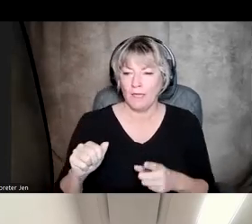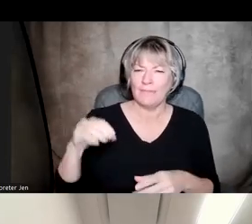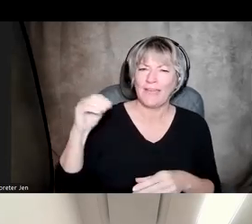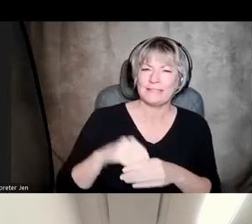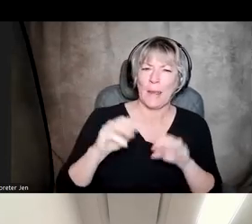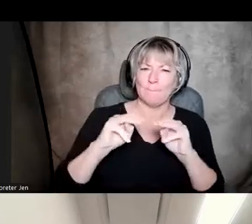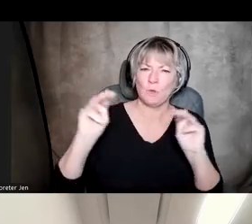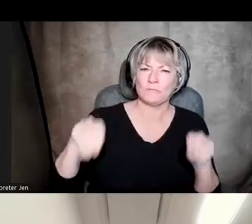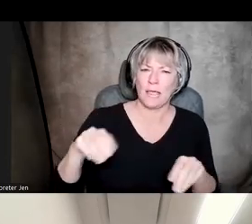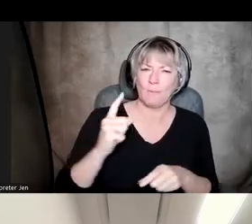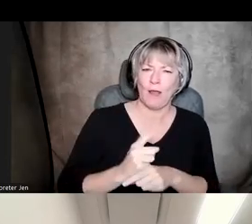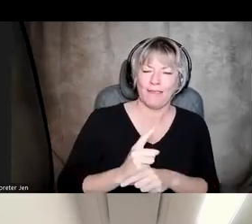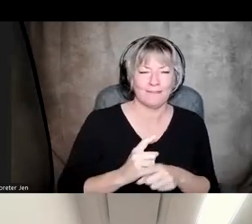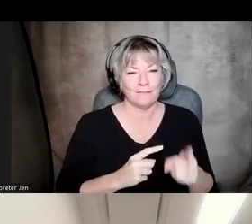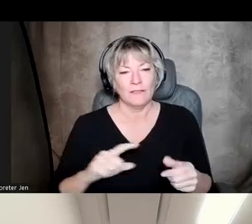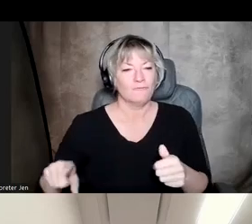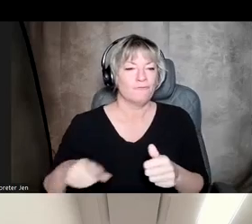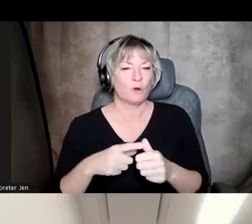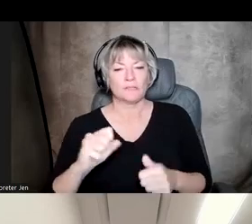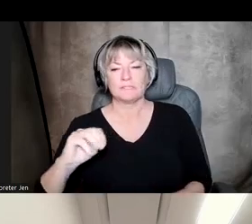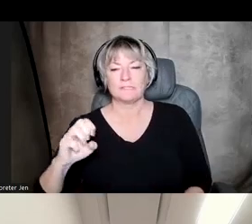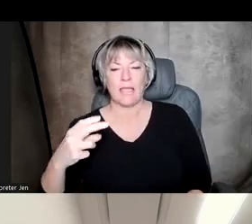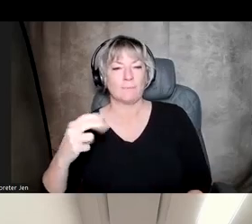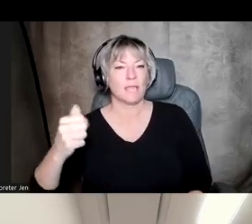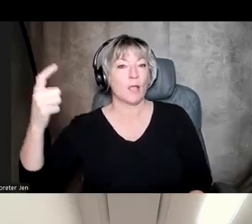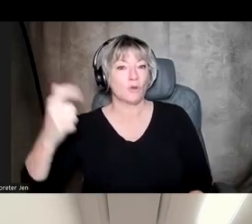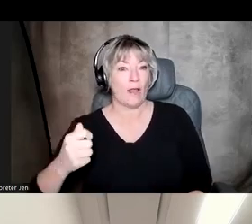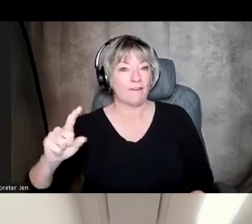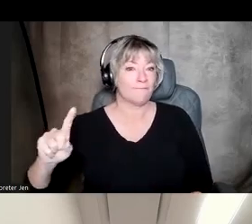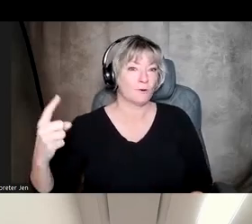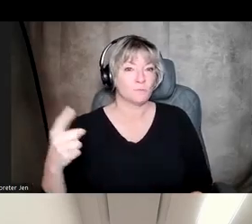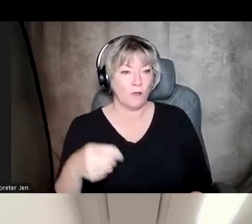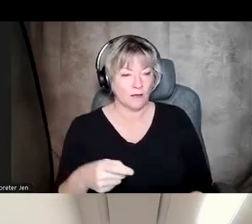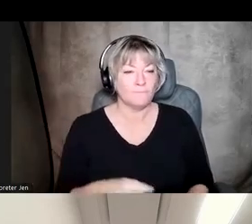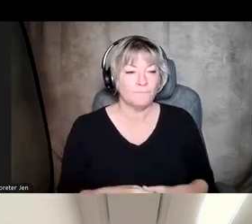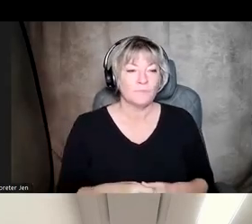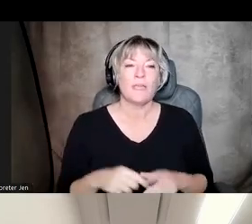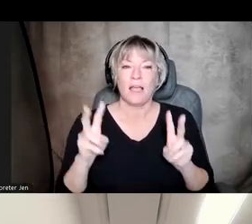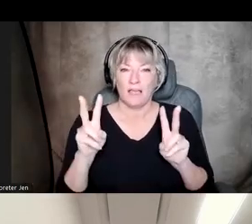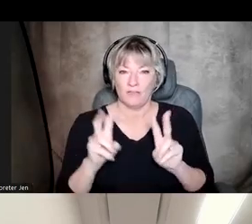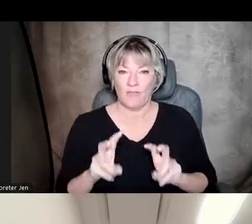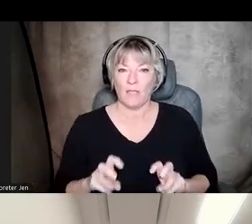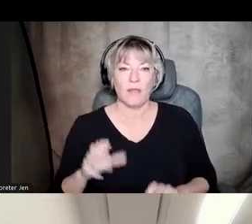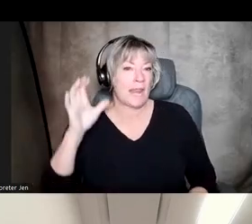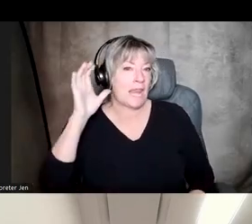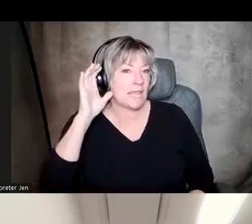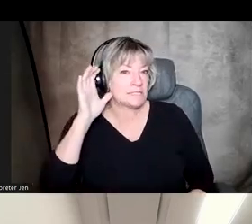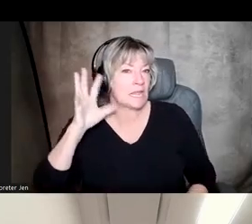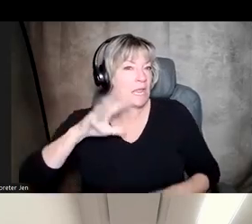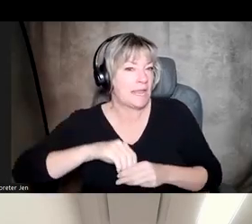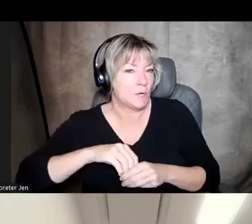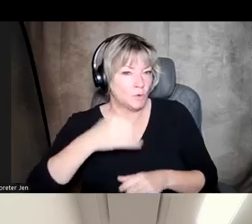isn't it? This was the very first SAMHSA grant. And they were actually evaluators listening into the